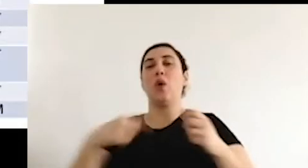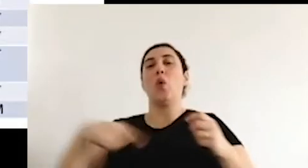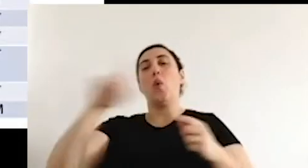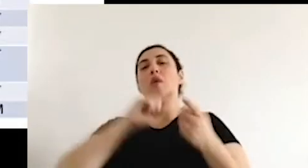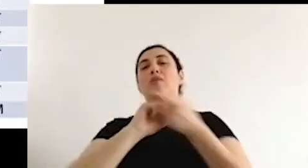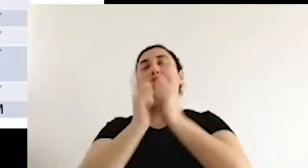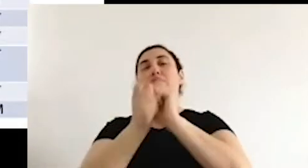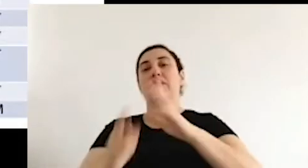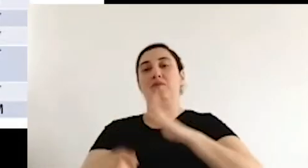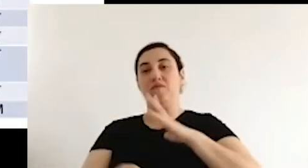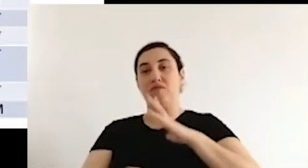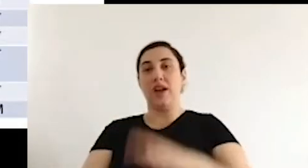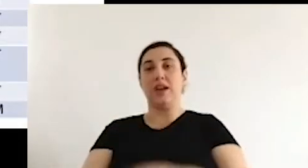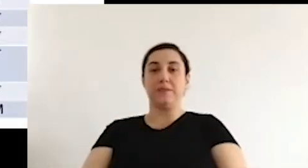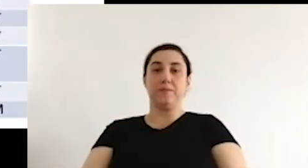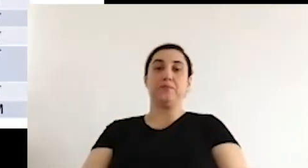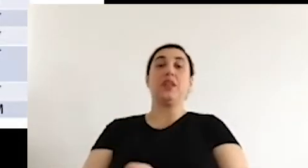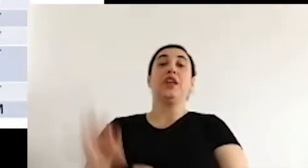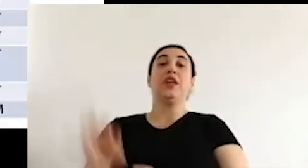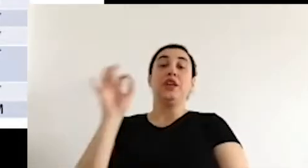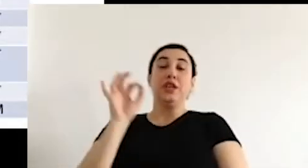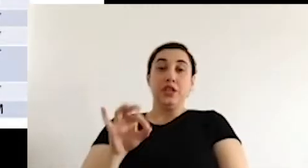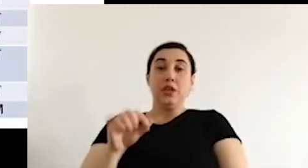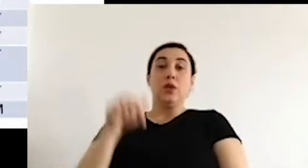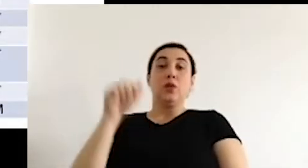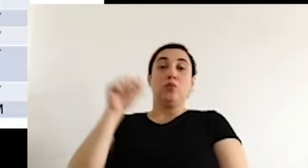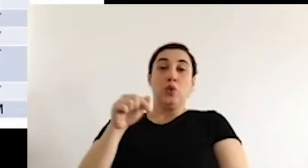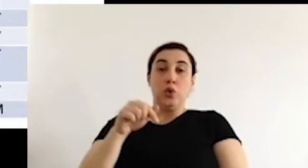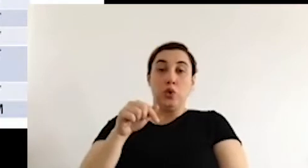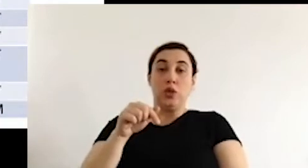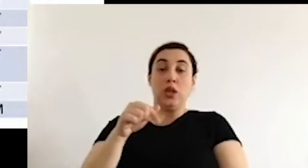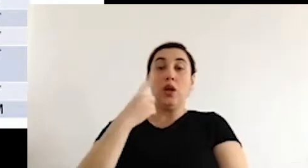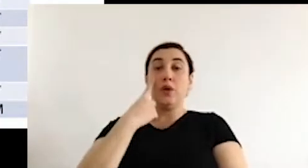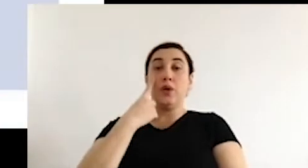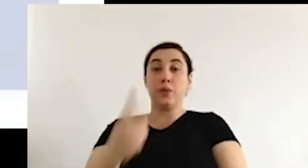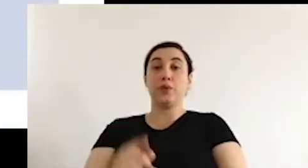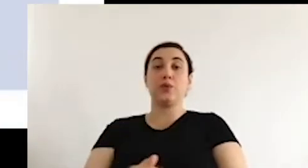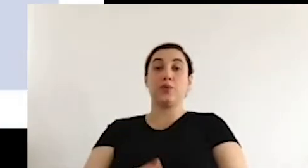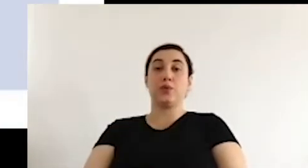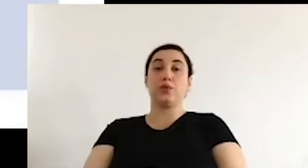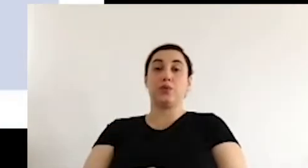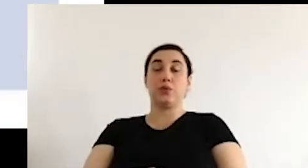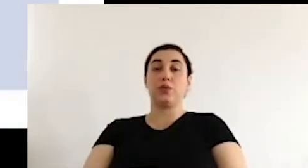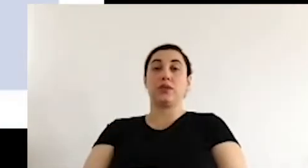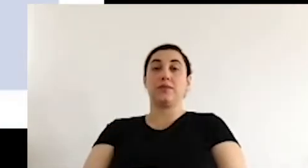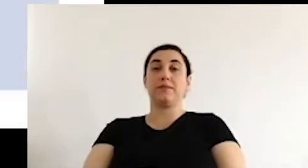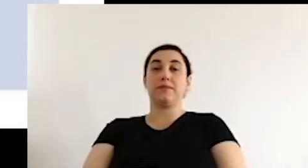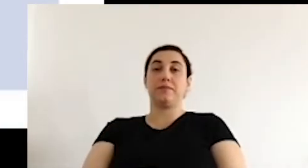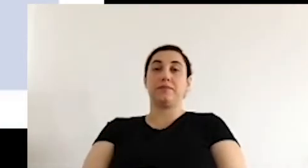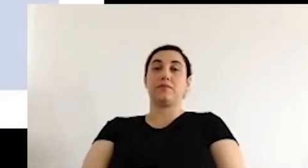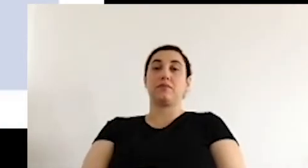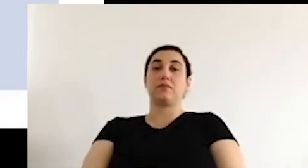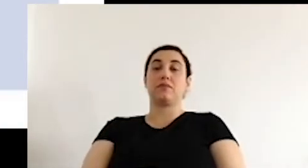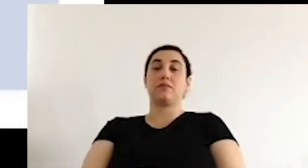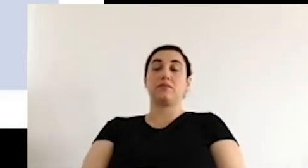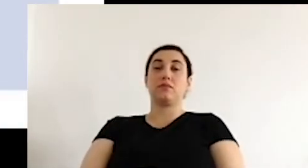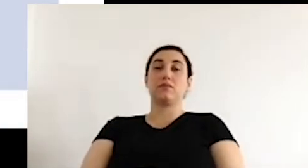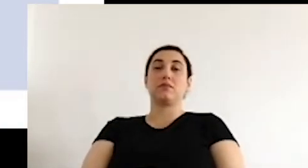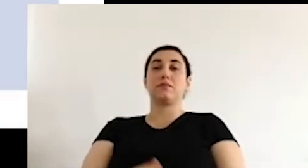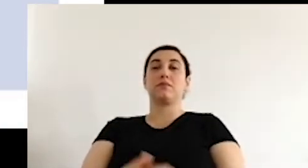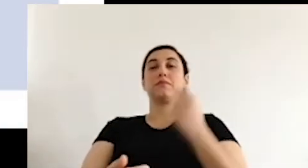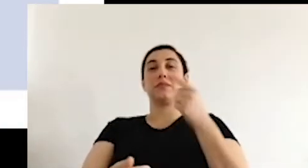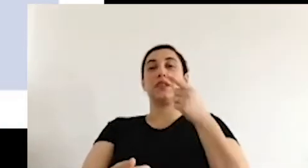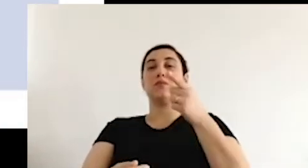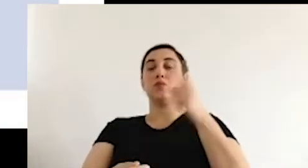seemingly having democracy, but in fact not having it. So these are the concepts that